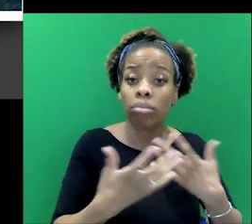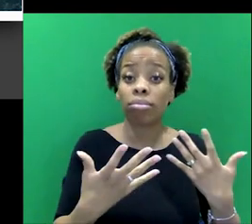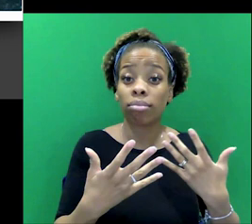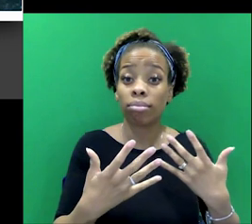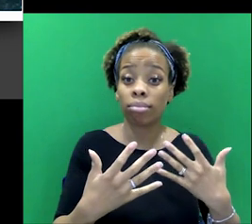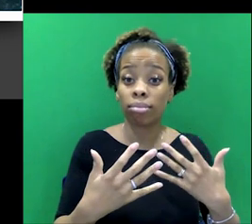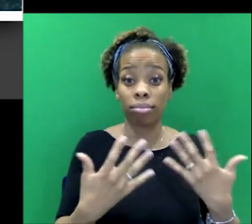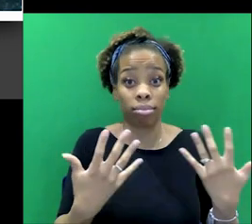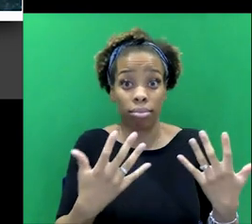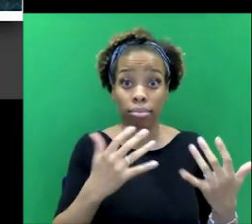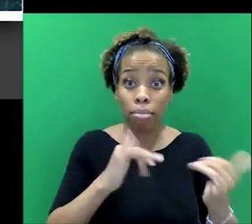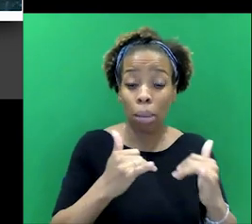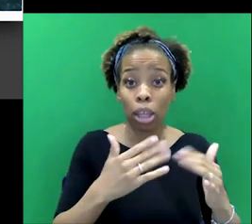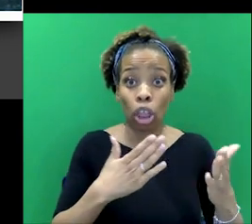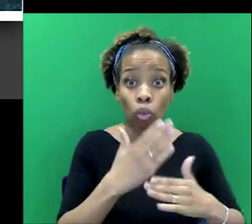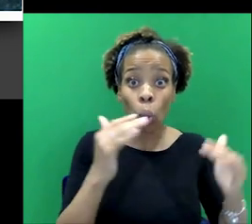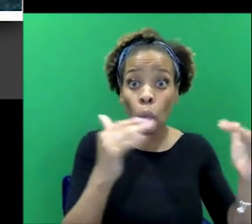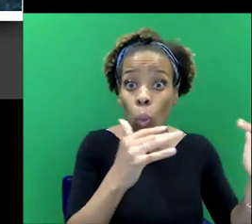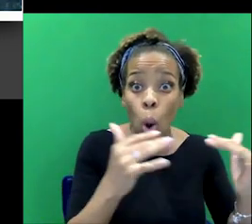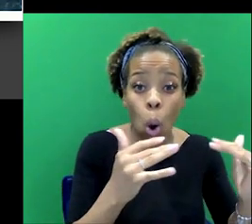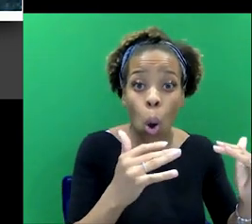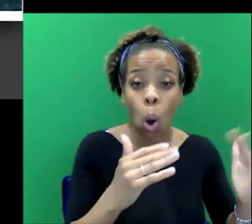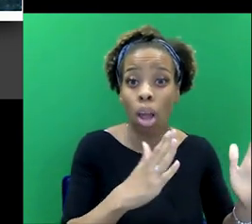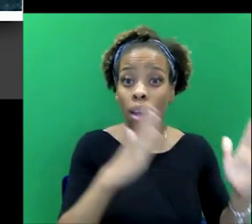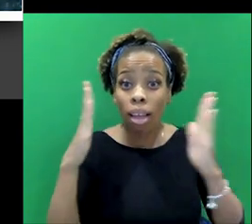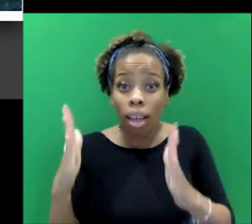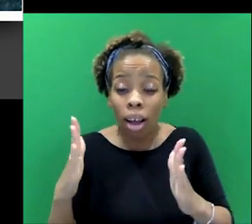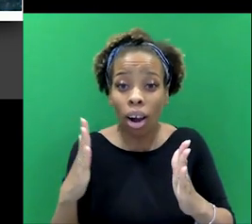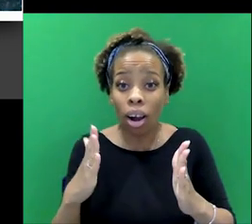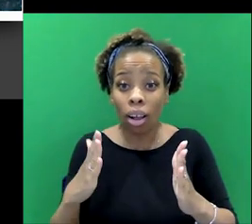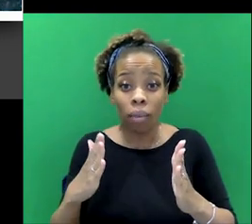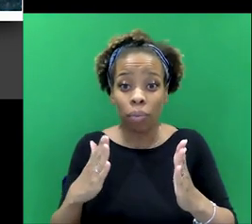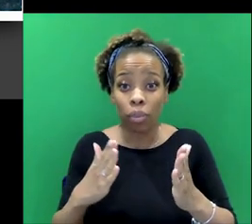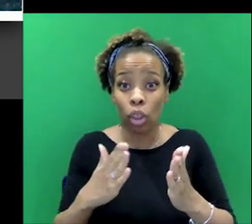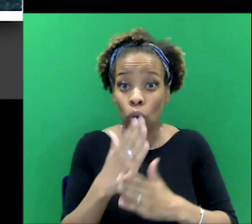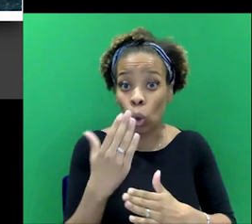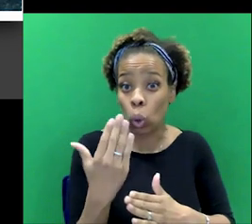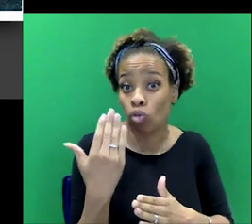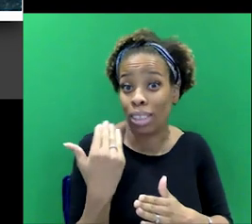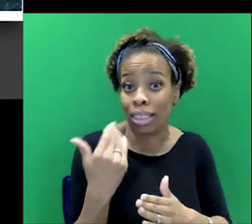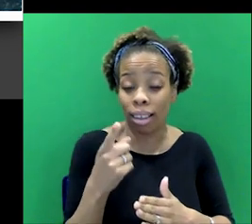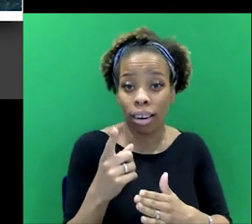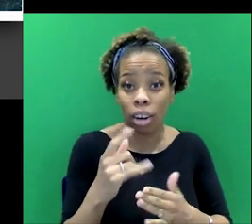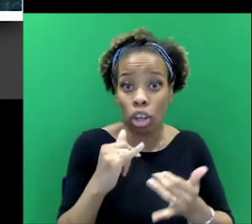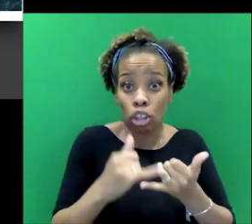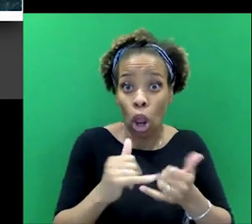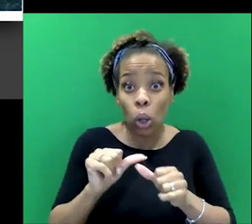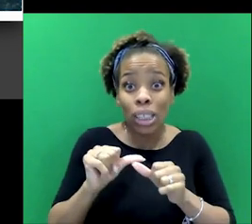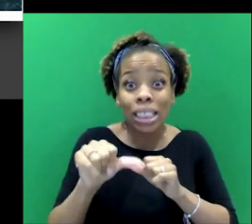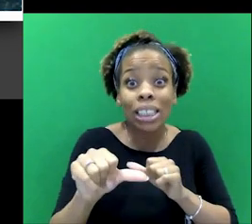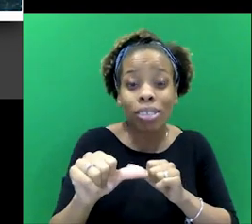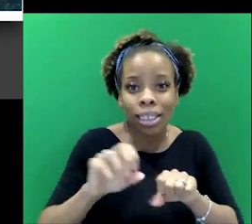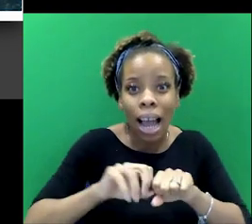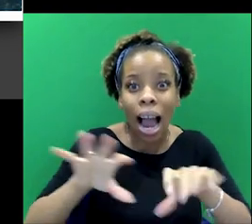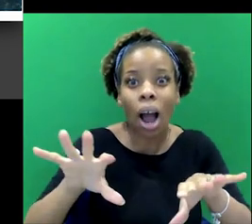period, and Basil Rathbone is fighting the Nazis, um, whether it's the, you know, the recent, um, uh, series, where